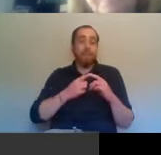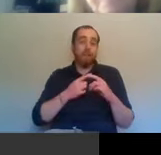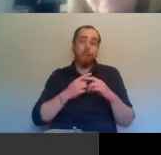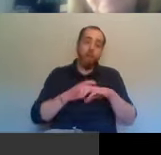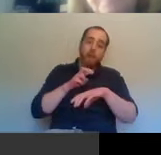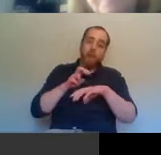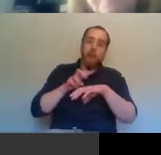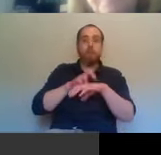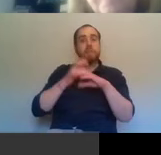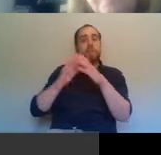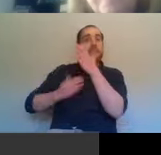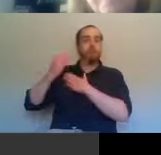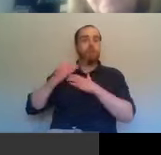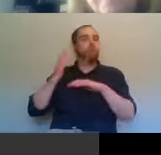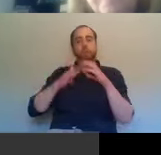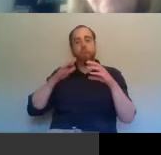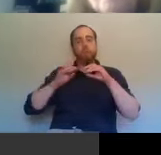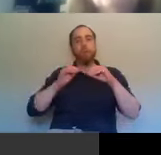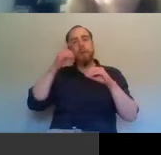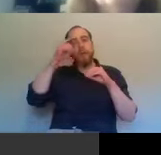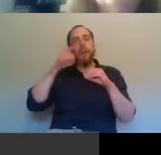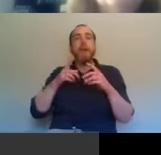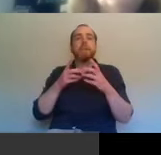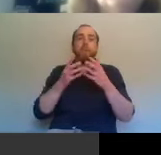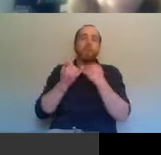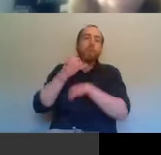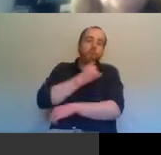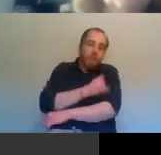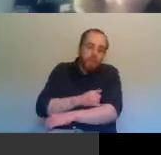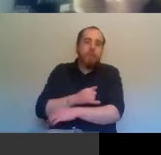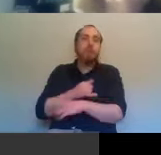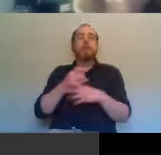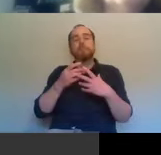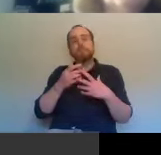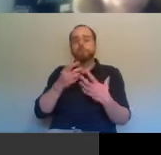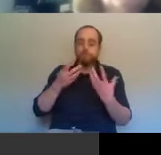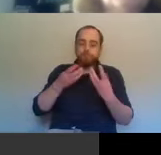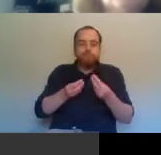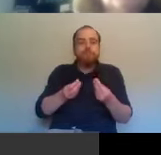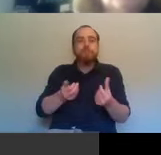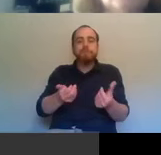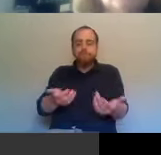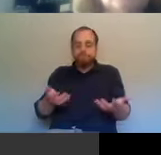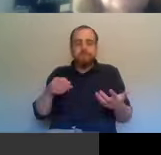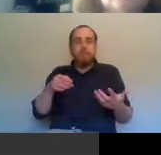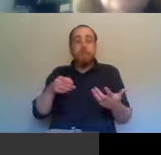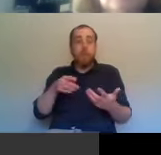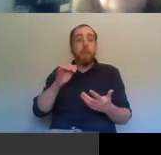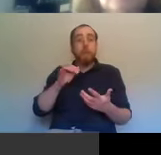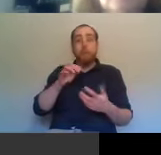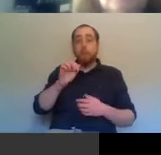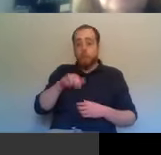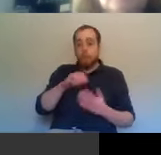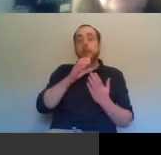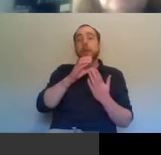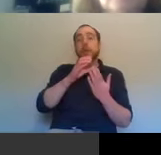here. I said it was diluted and there's no, and, and what SIA does, it has a great curriculum, but Irish